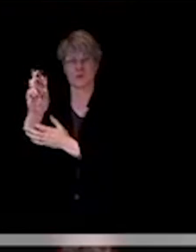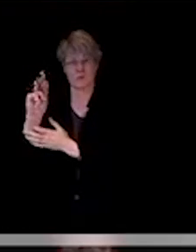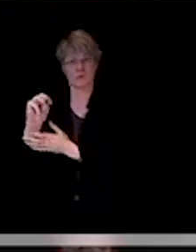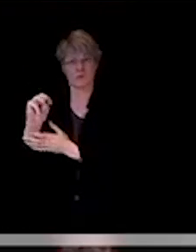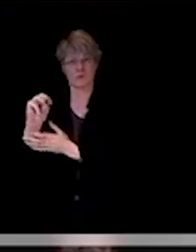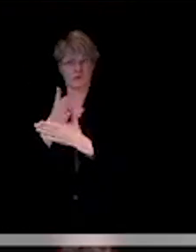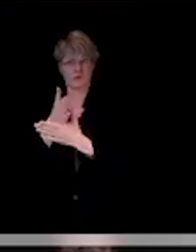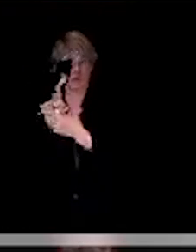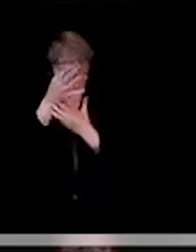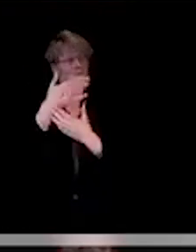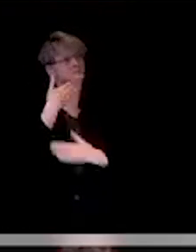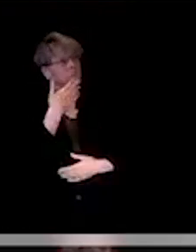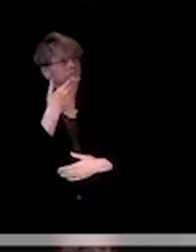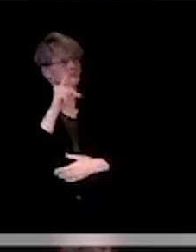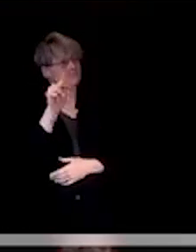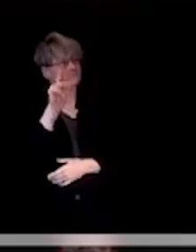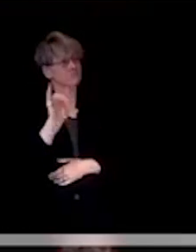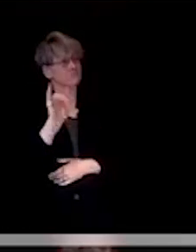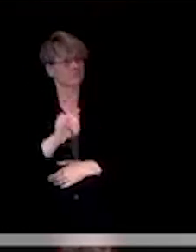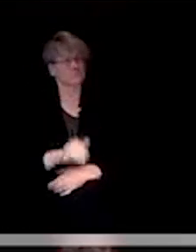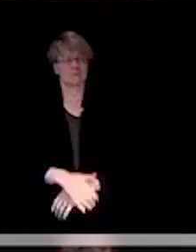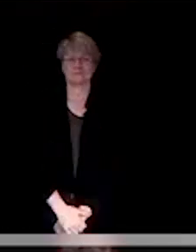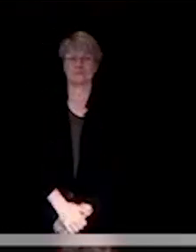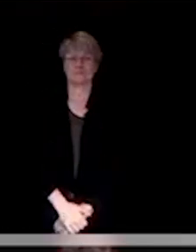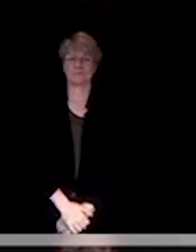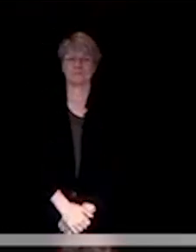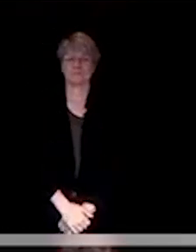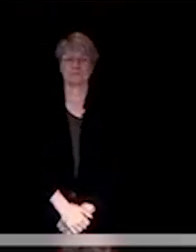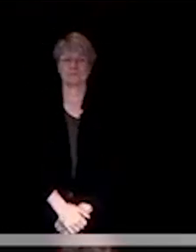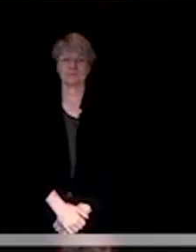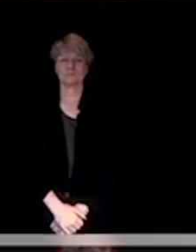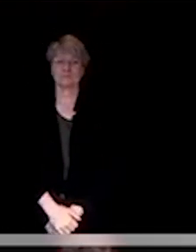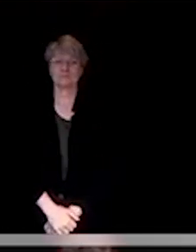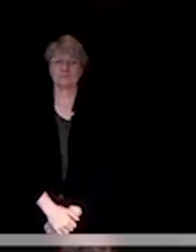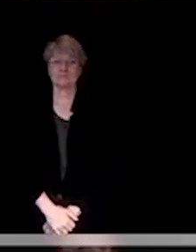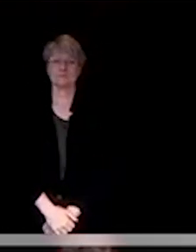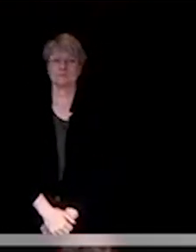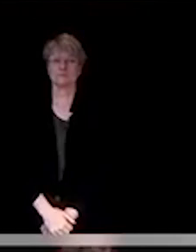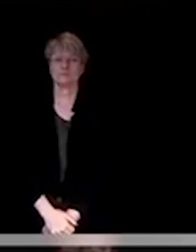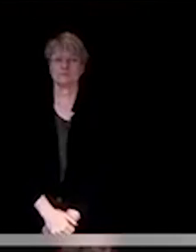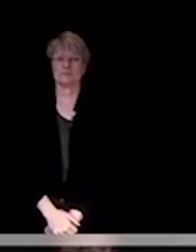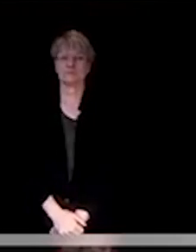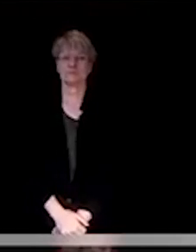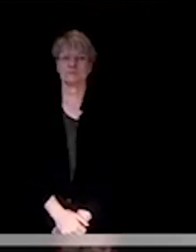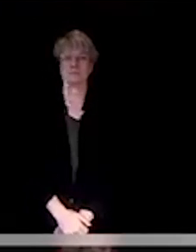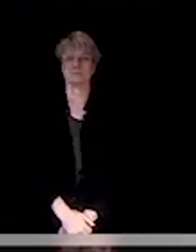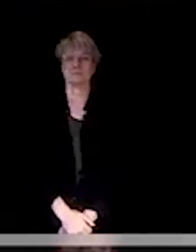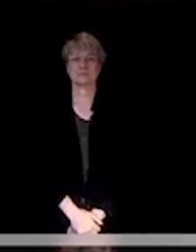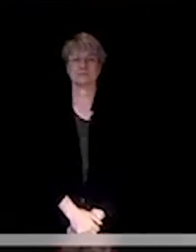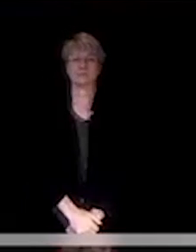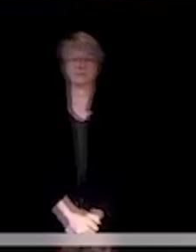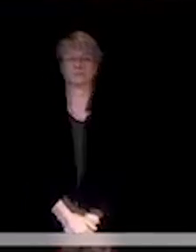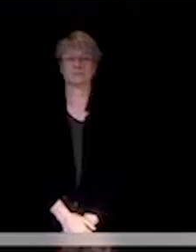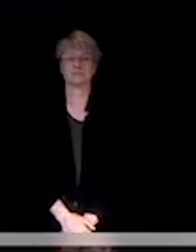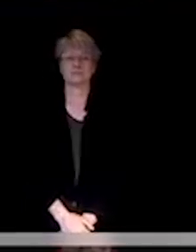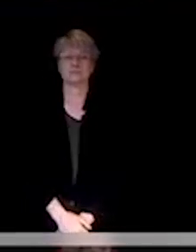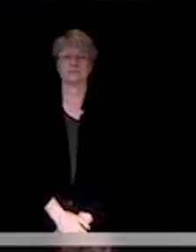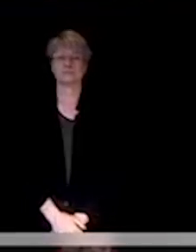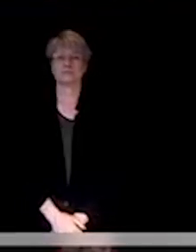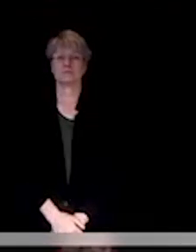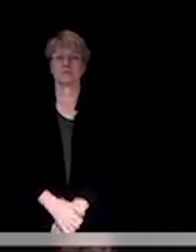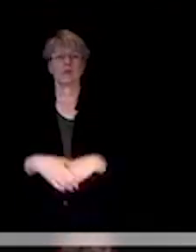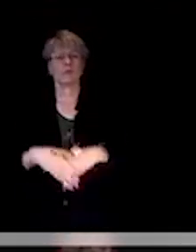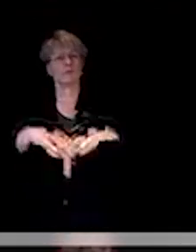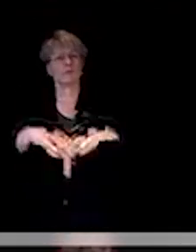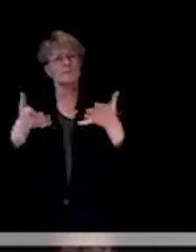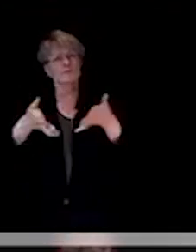Okay. Thank you, Carrie. So, if we're done with this, showing this… Yeah, that's great. Thanks, Mark. We can just scroll down so we can see